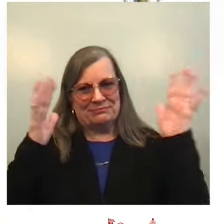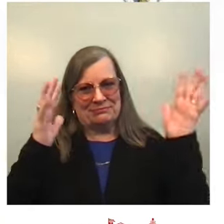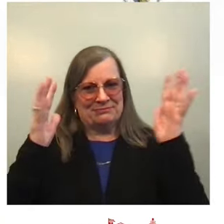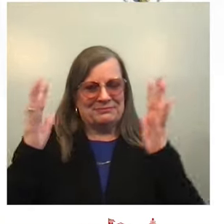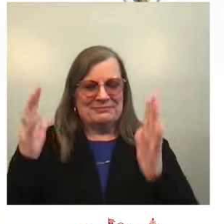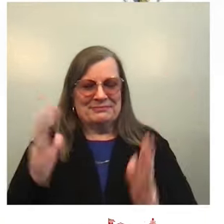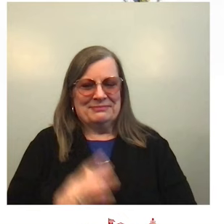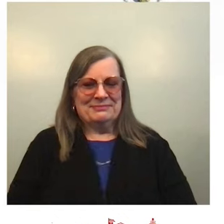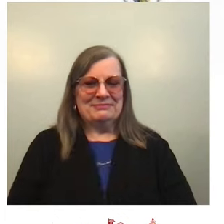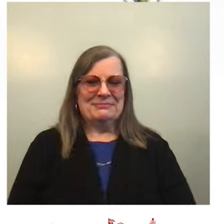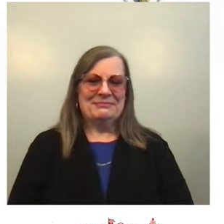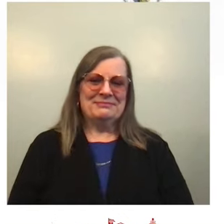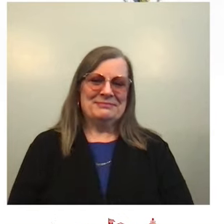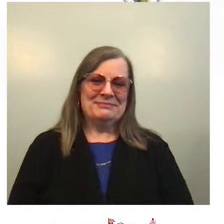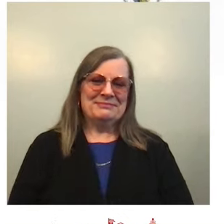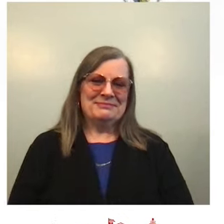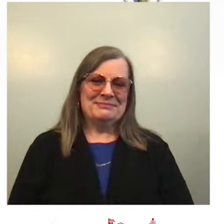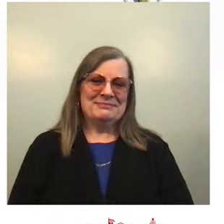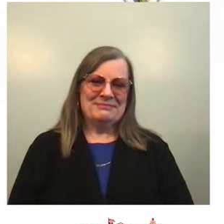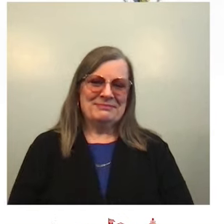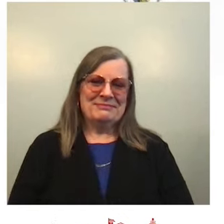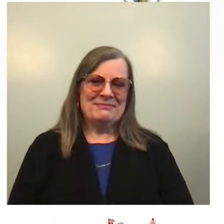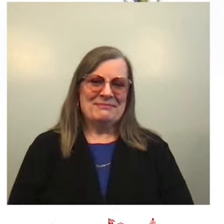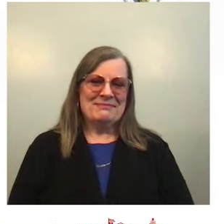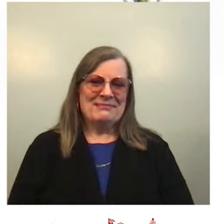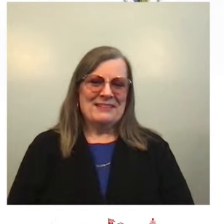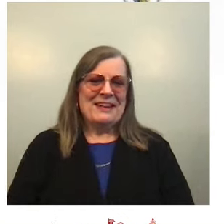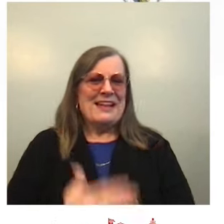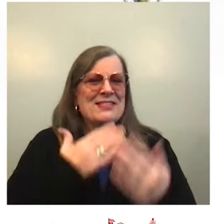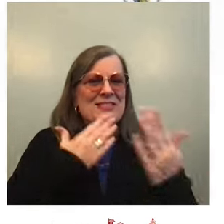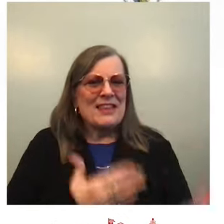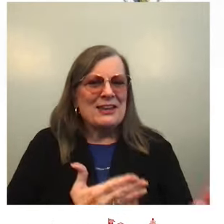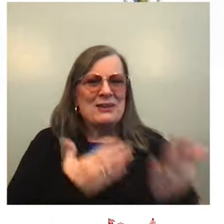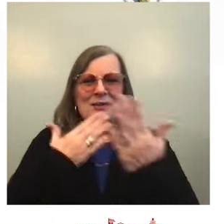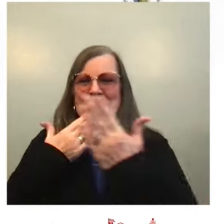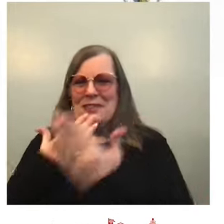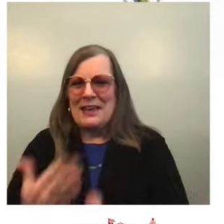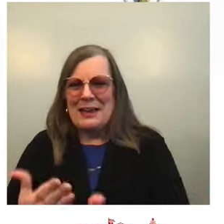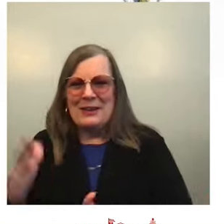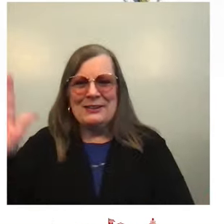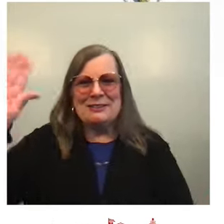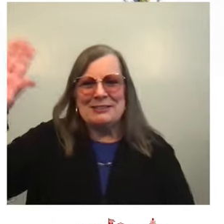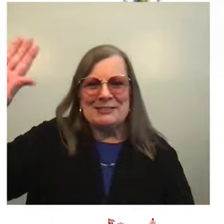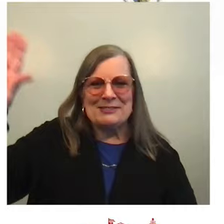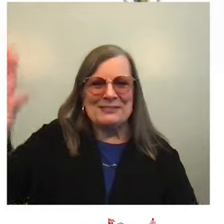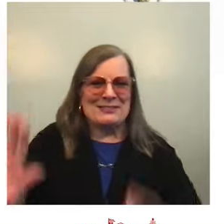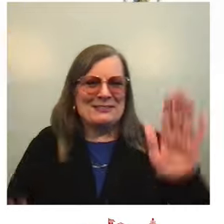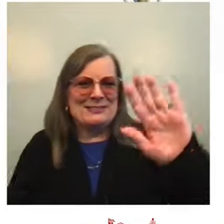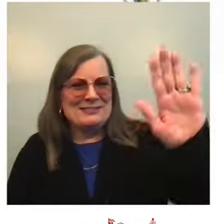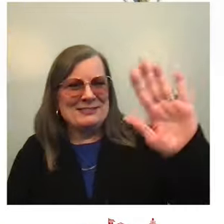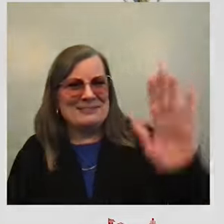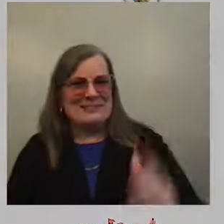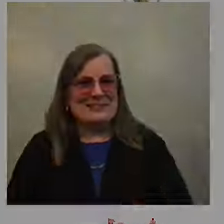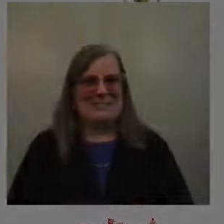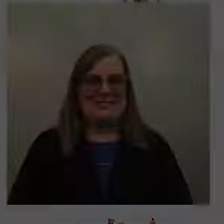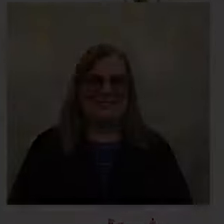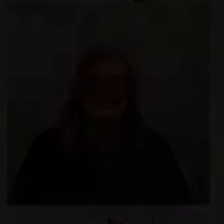Thank you. Thank you. you, everybody. Thank you. Happy Holidays. Happy Happy Holidays. you.